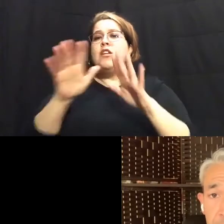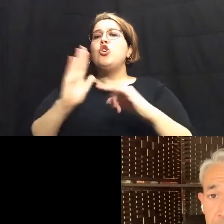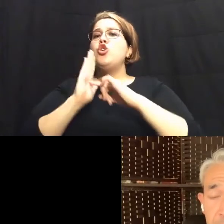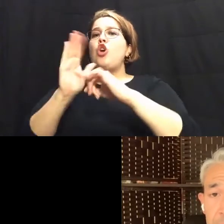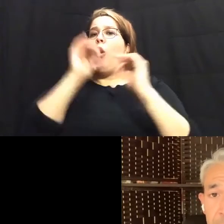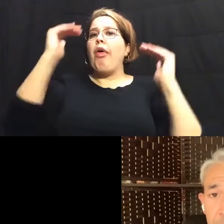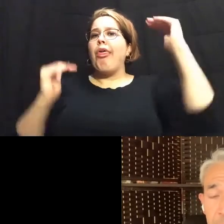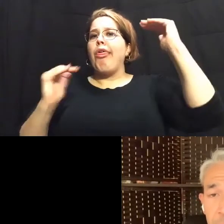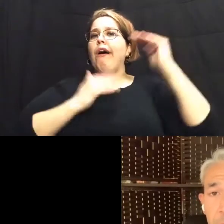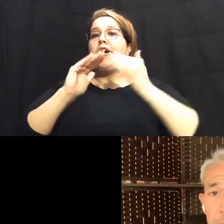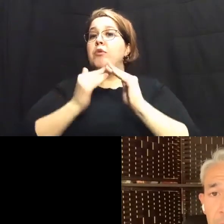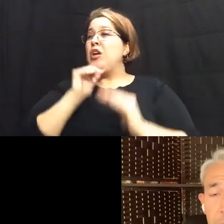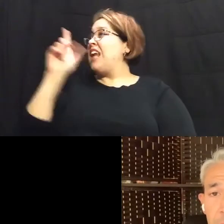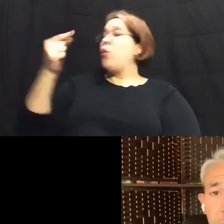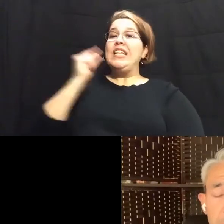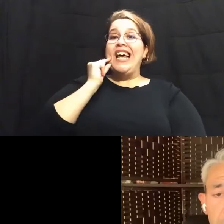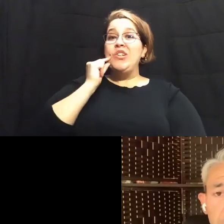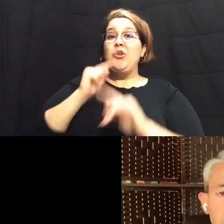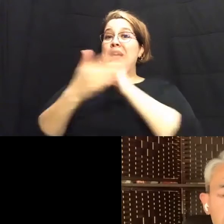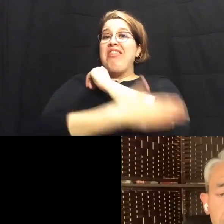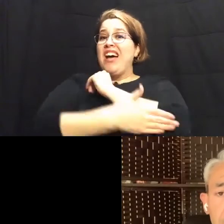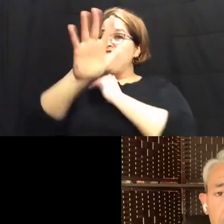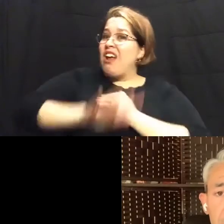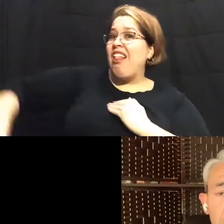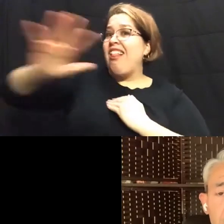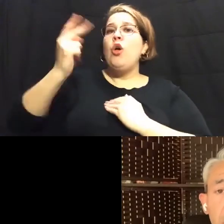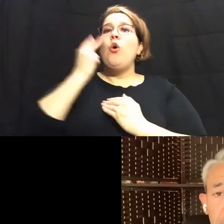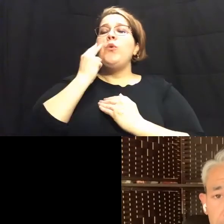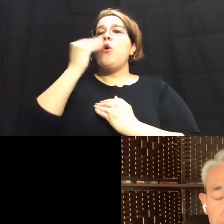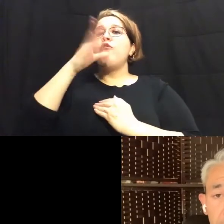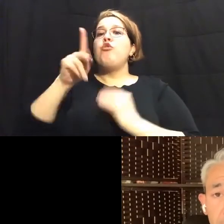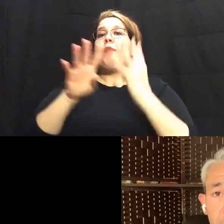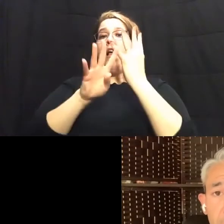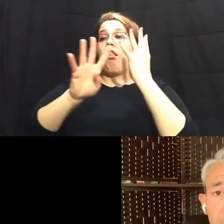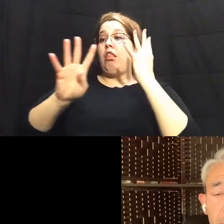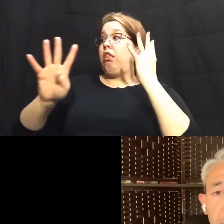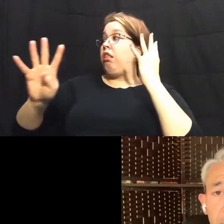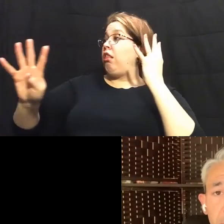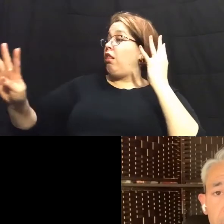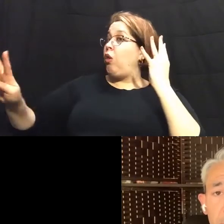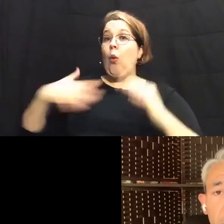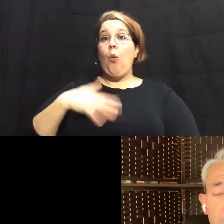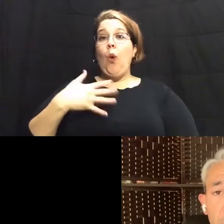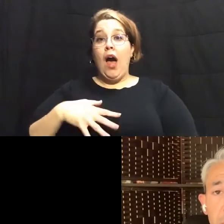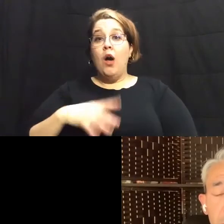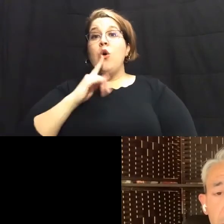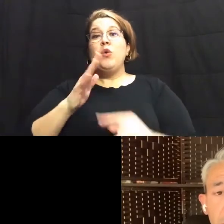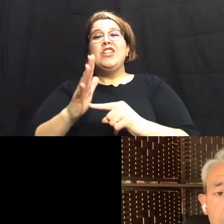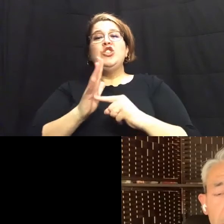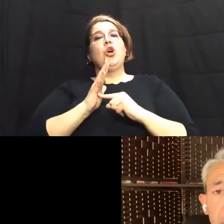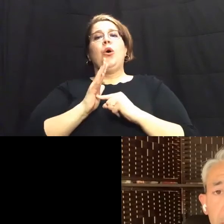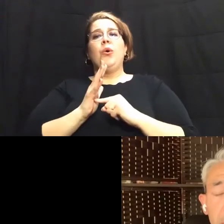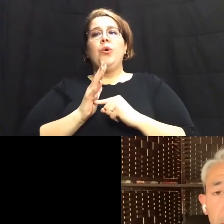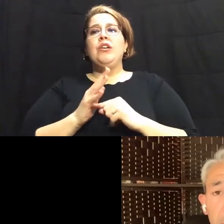community not just in san antonio but across the country where we saw those food bank lines it was a reckoning for us in the in the how close to